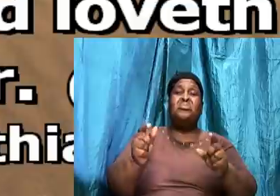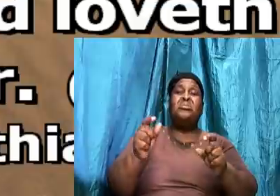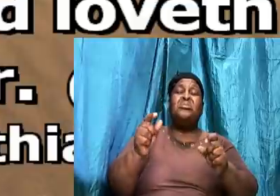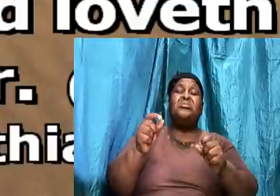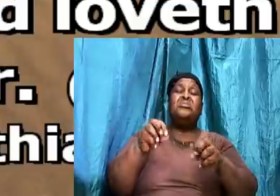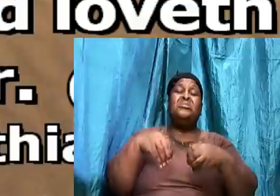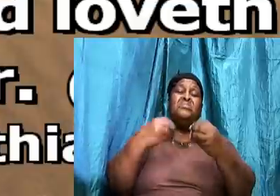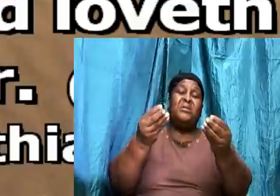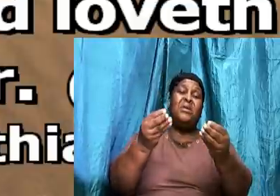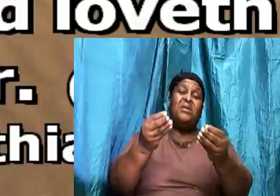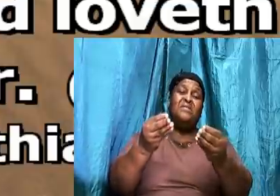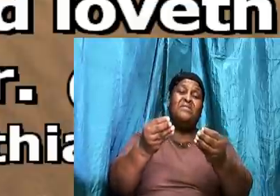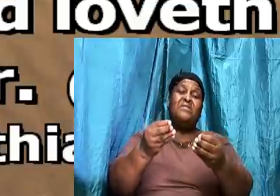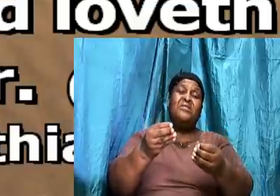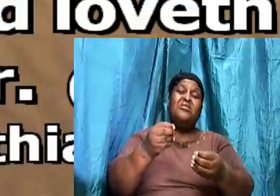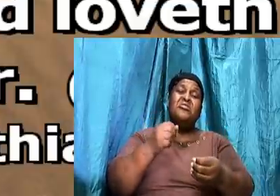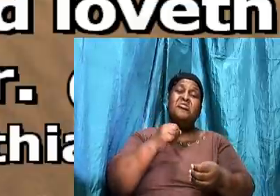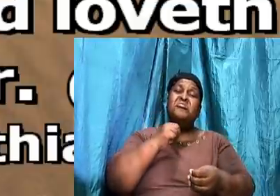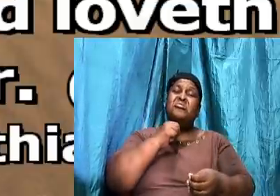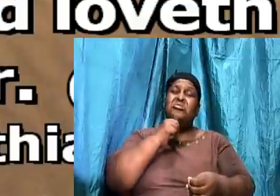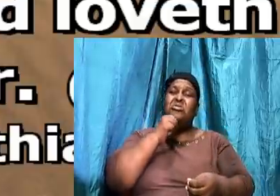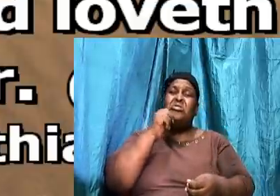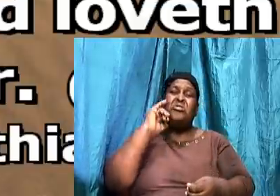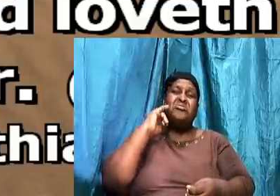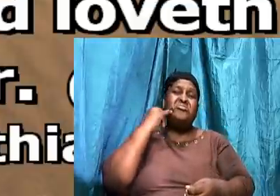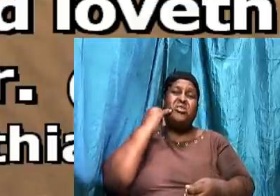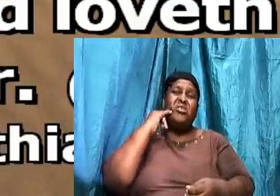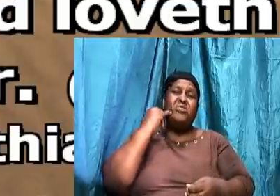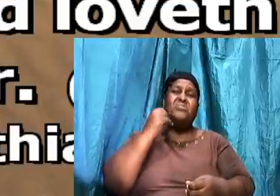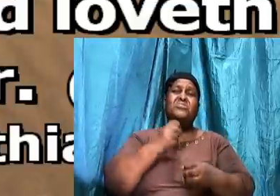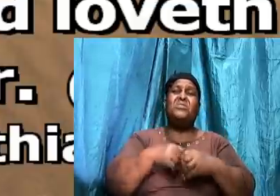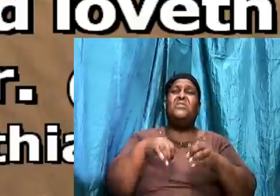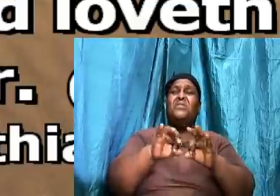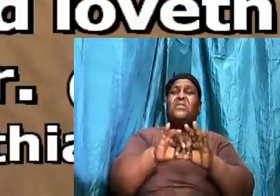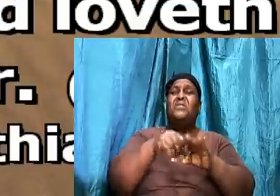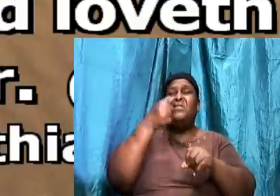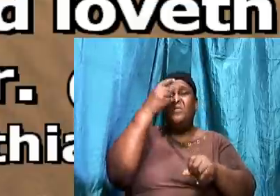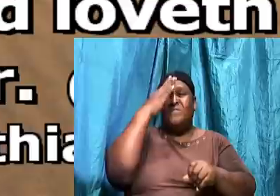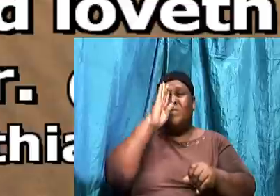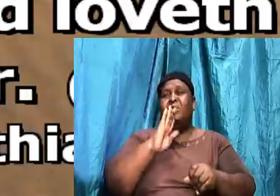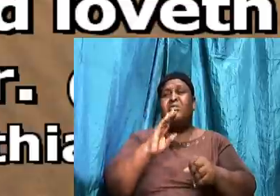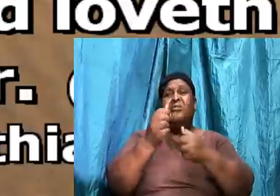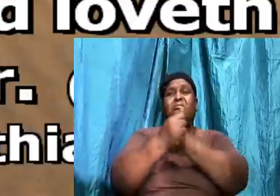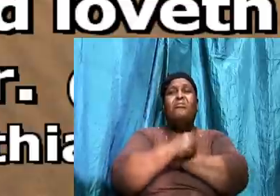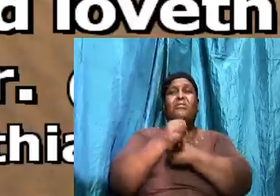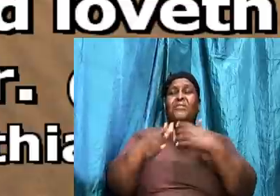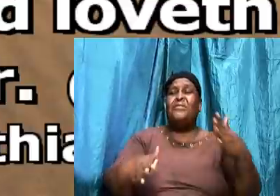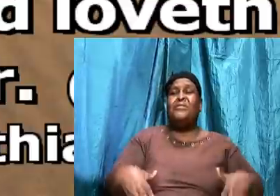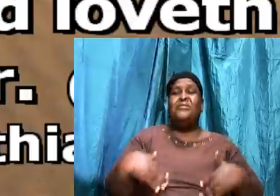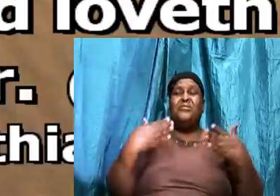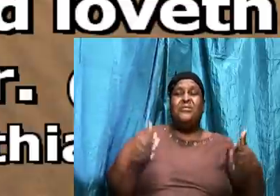grudgingly. Or of necessity. For God loveth. A cheerful.